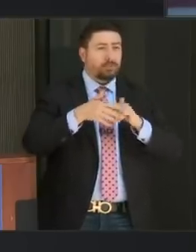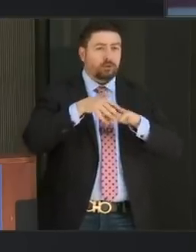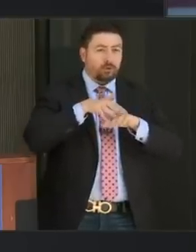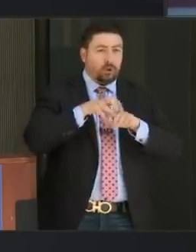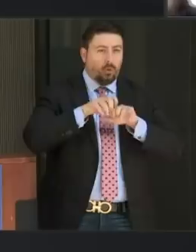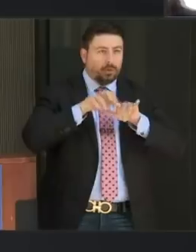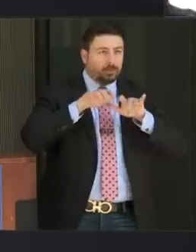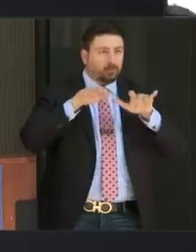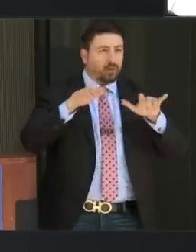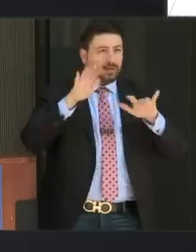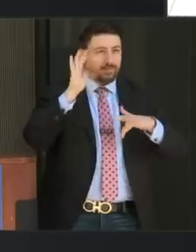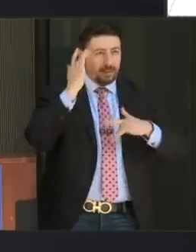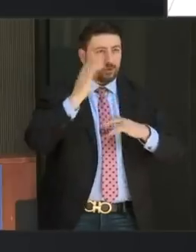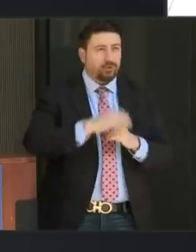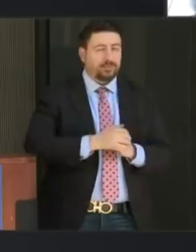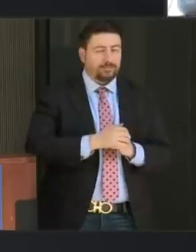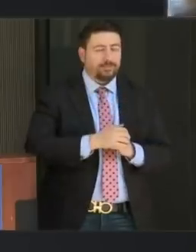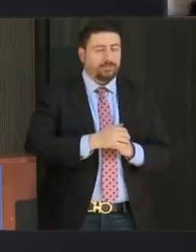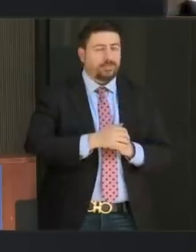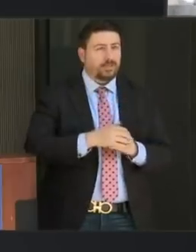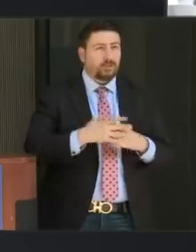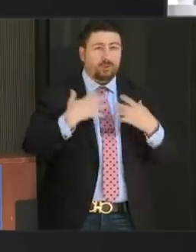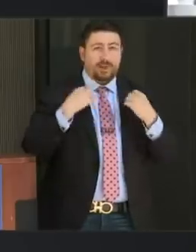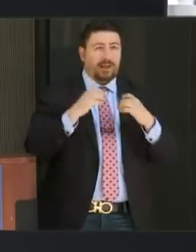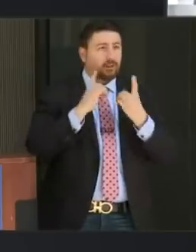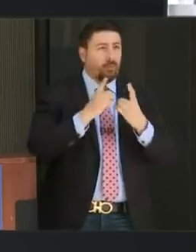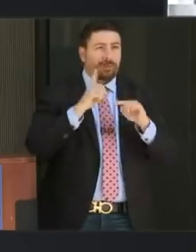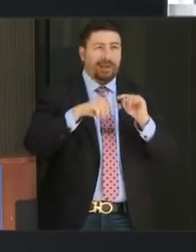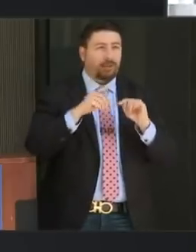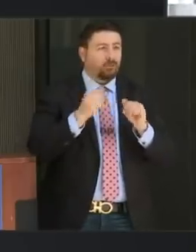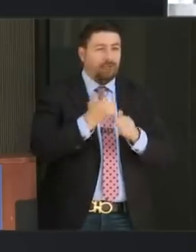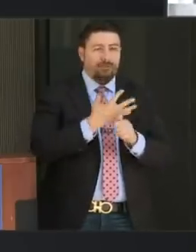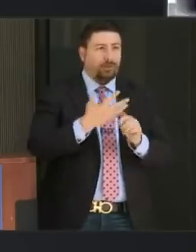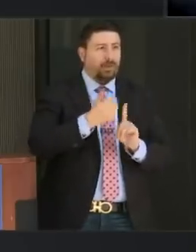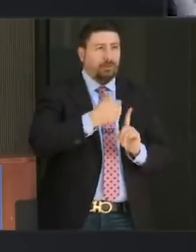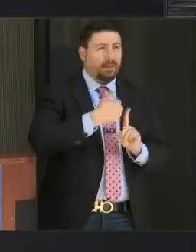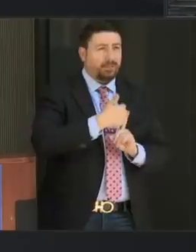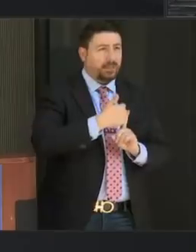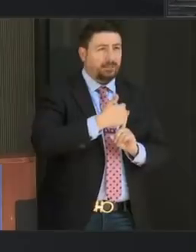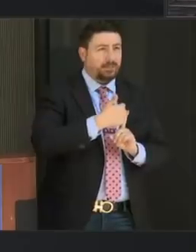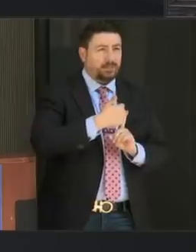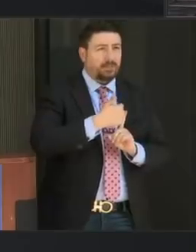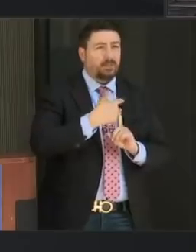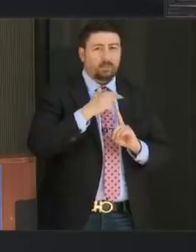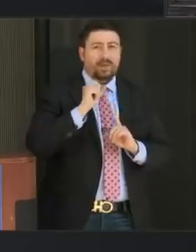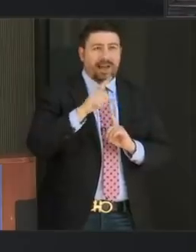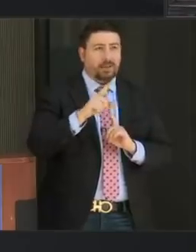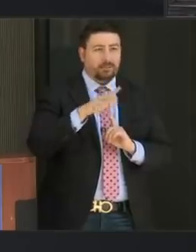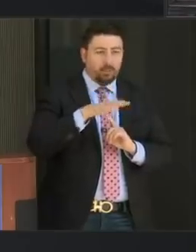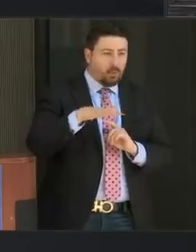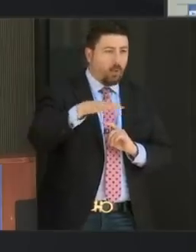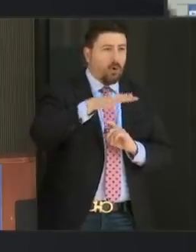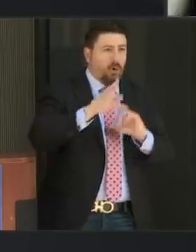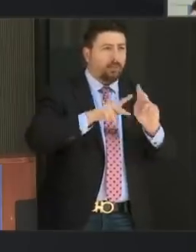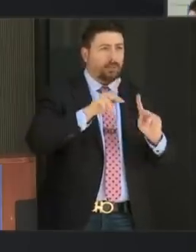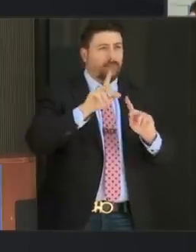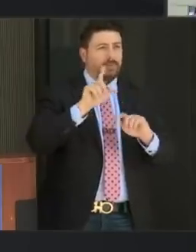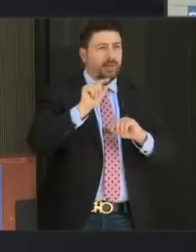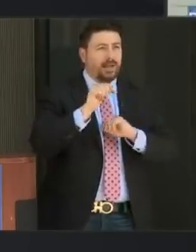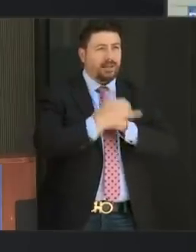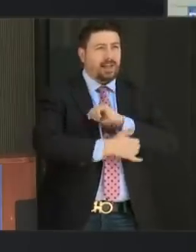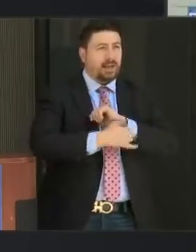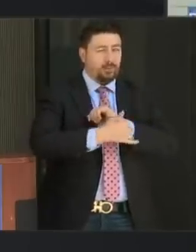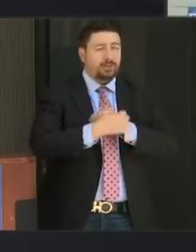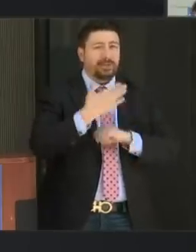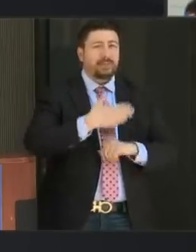one person can do by themselves, that a health department can do by themselves. This is an ask of all of you. You know, please join